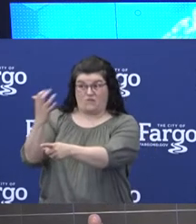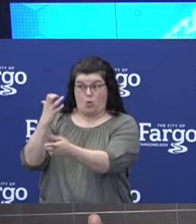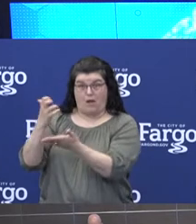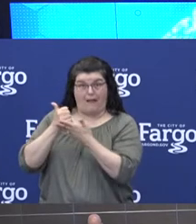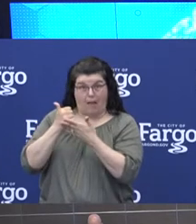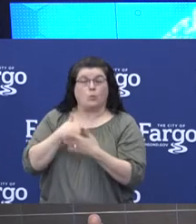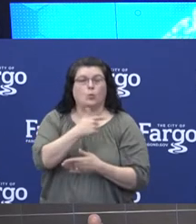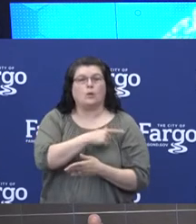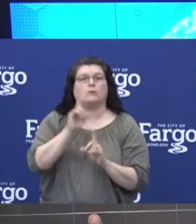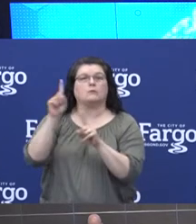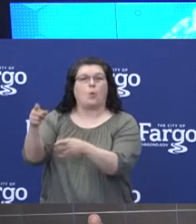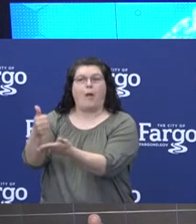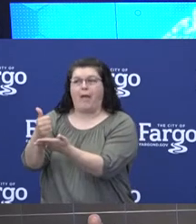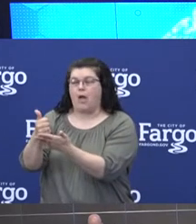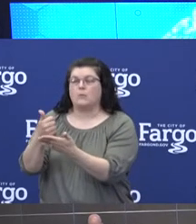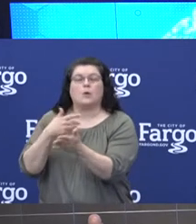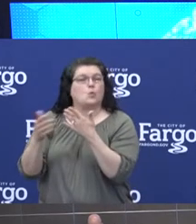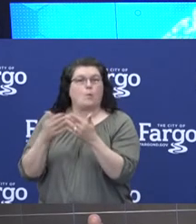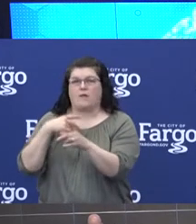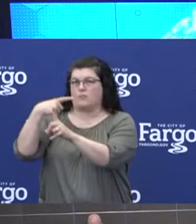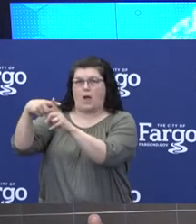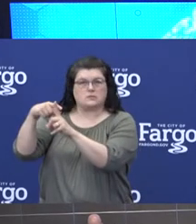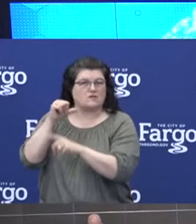regardless of if they have a positive case.